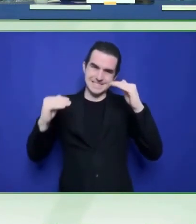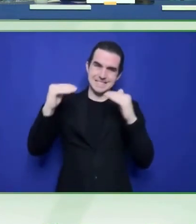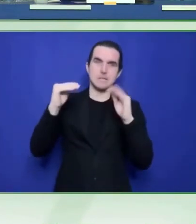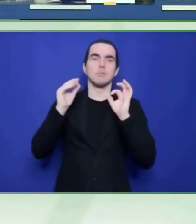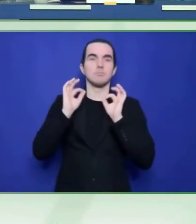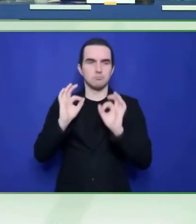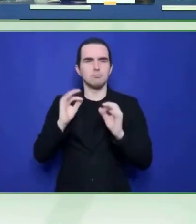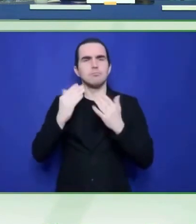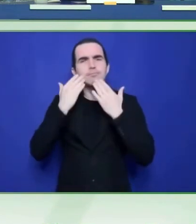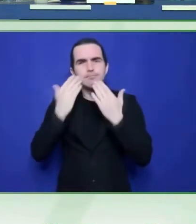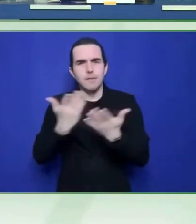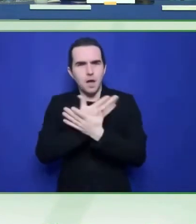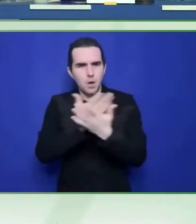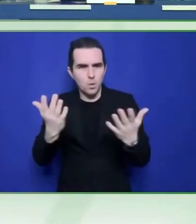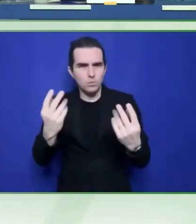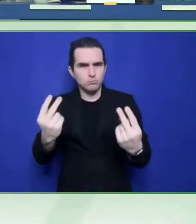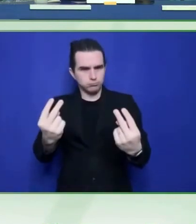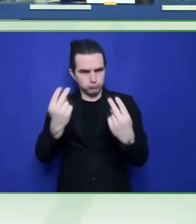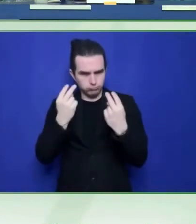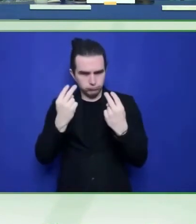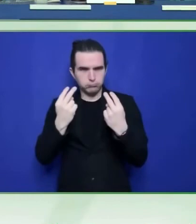Thank you. So,